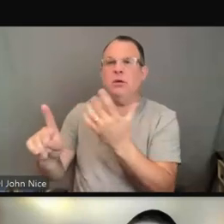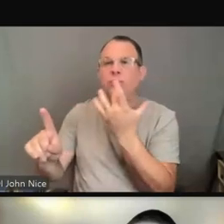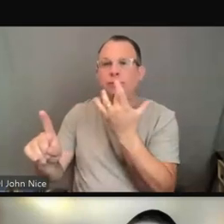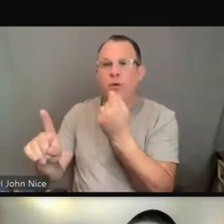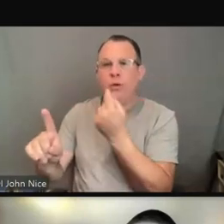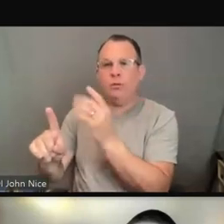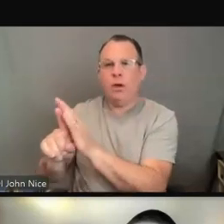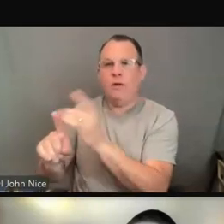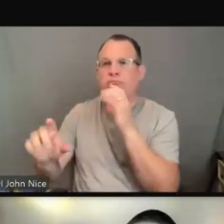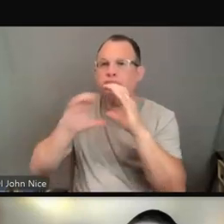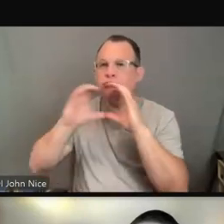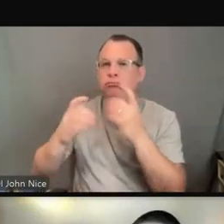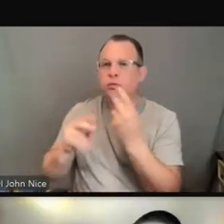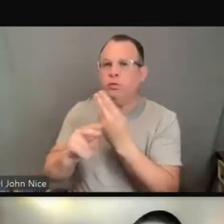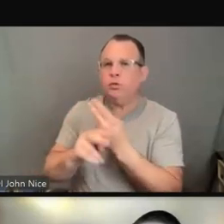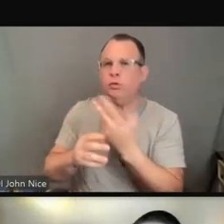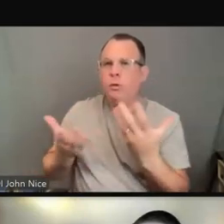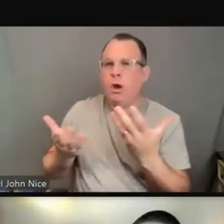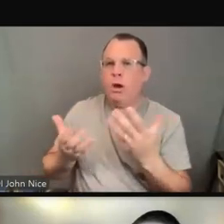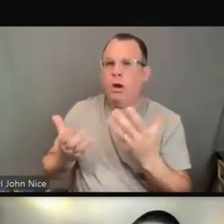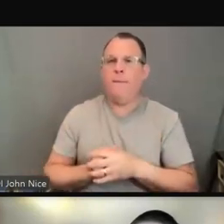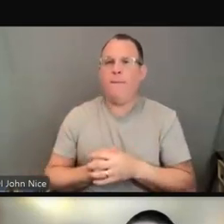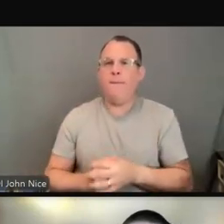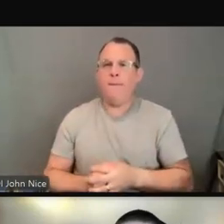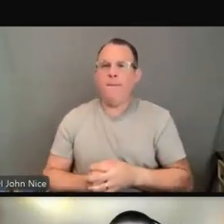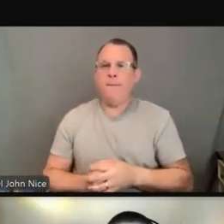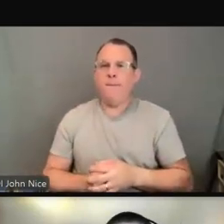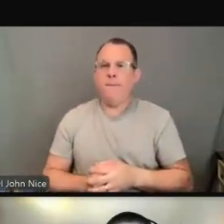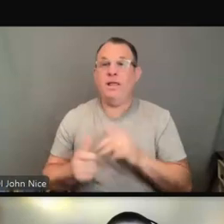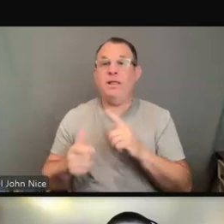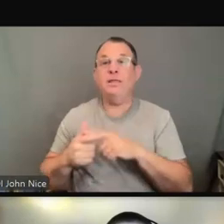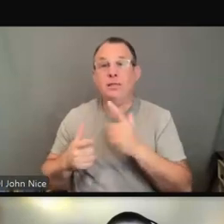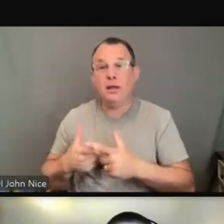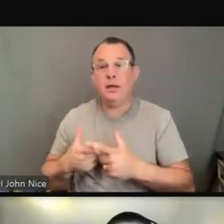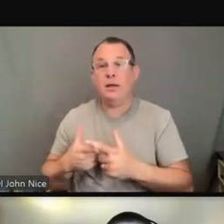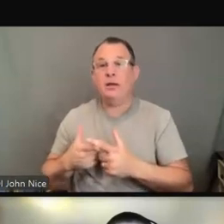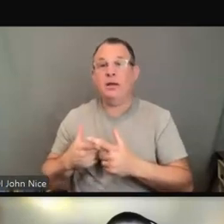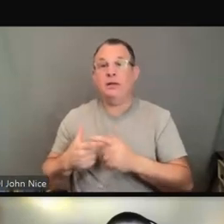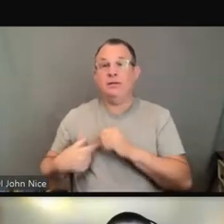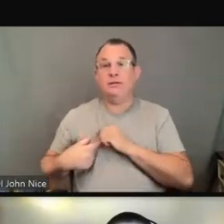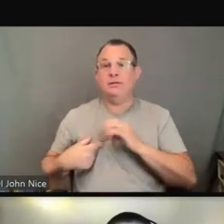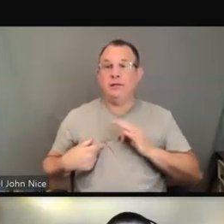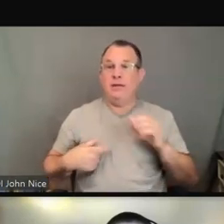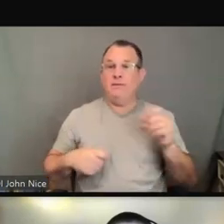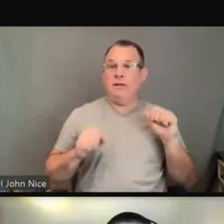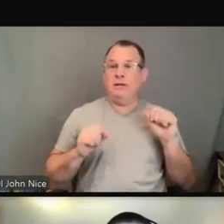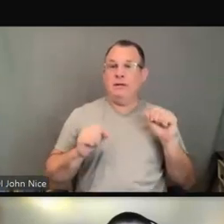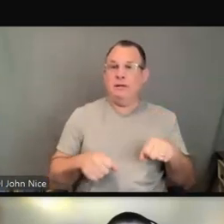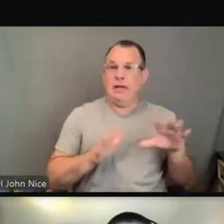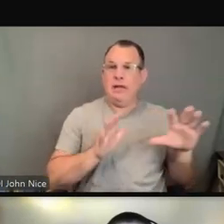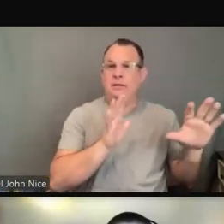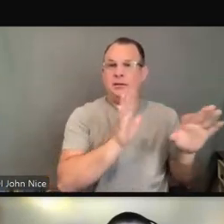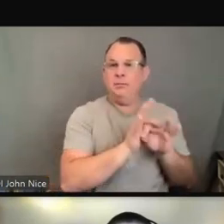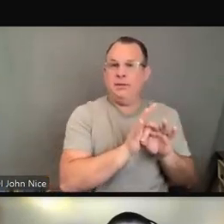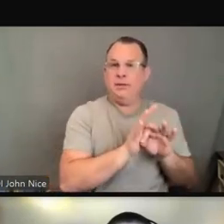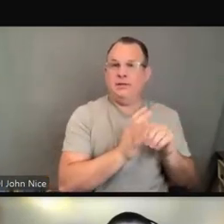And then they are allowed to choose what they think is effective communication in